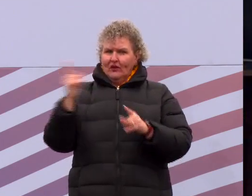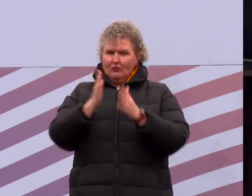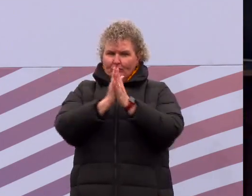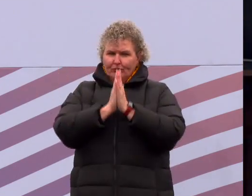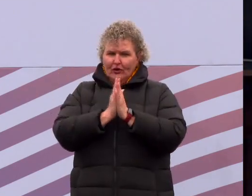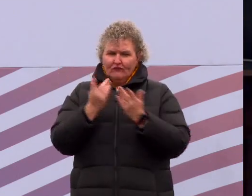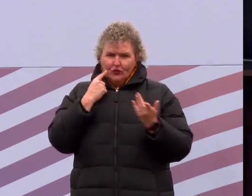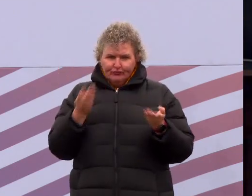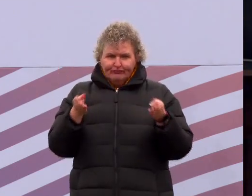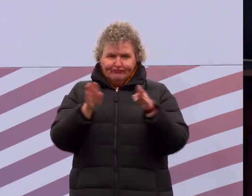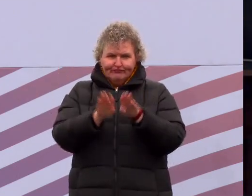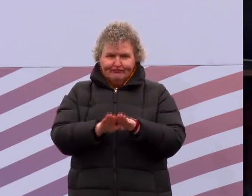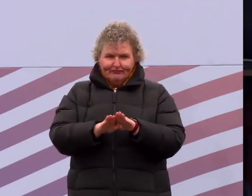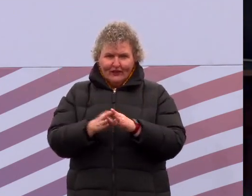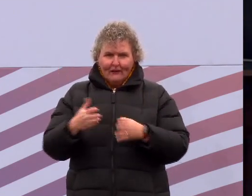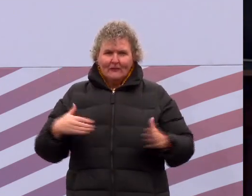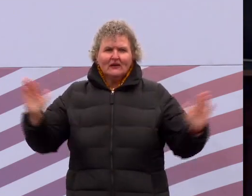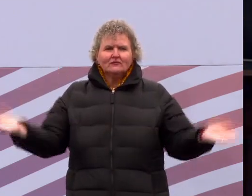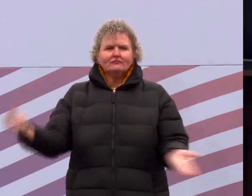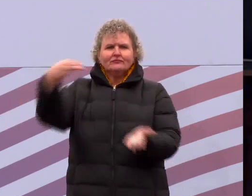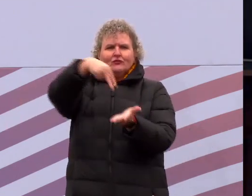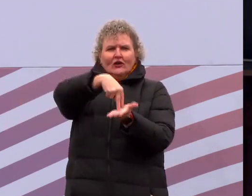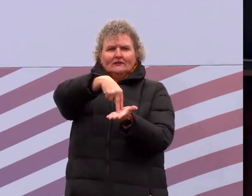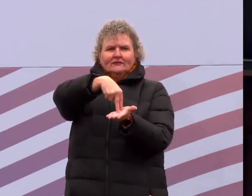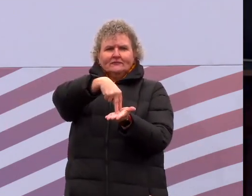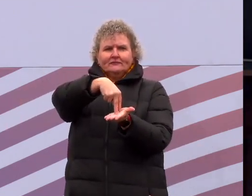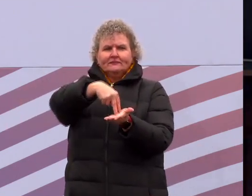Please rise. Thank you.